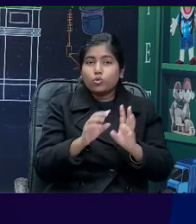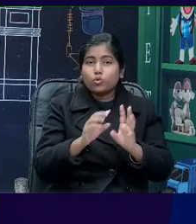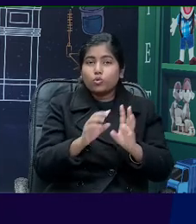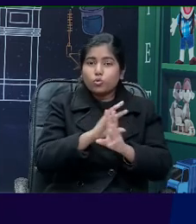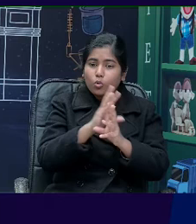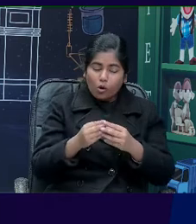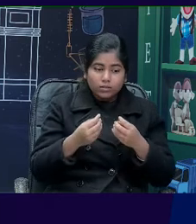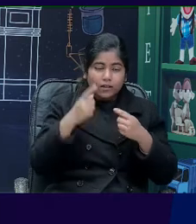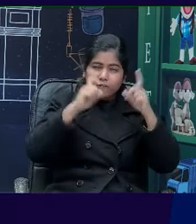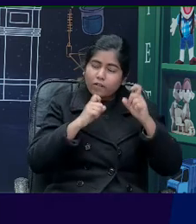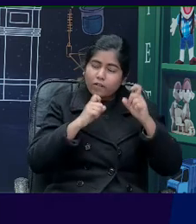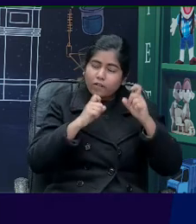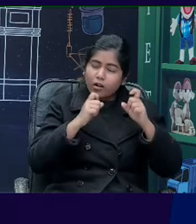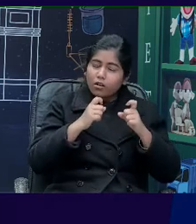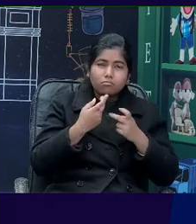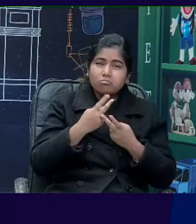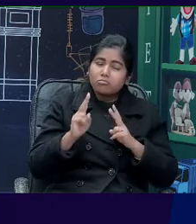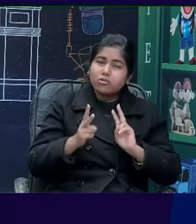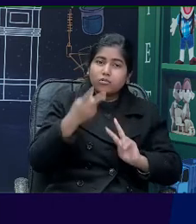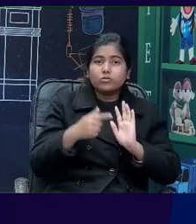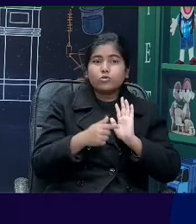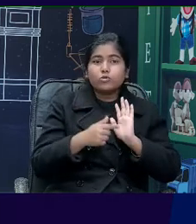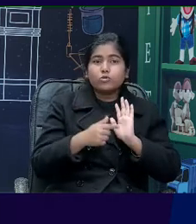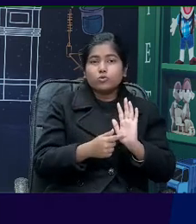entirely different expressions. Very beautifully expressed.